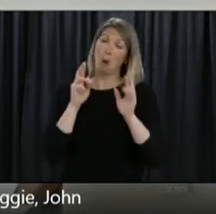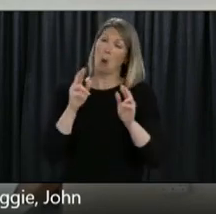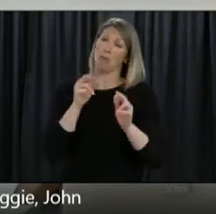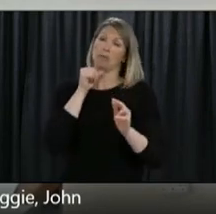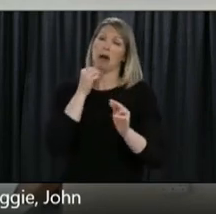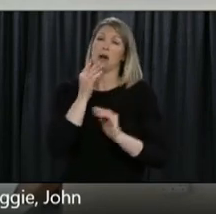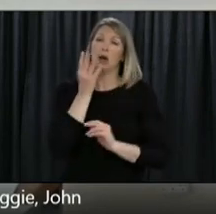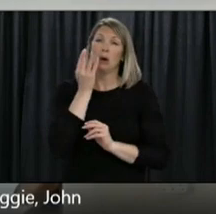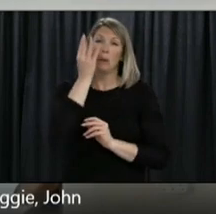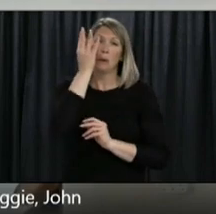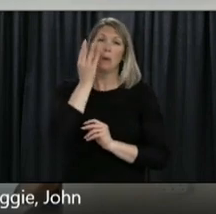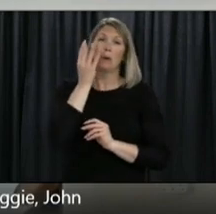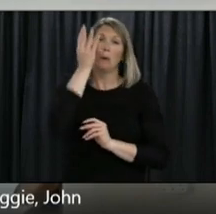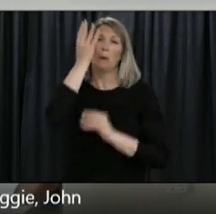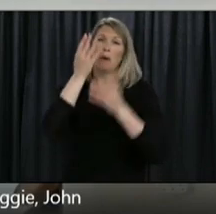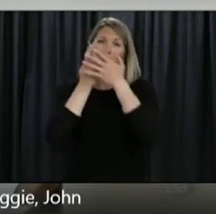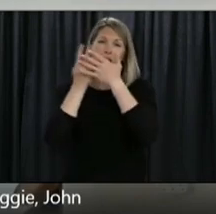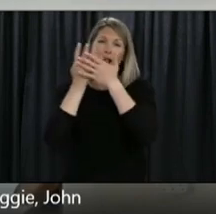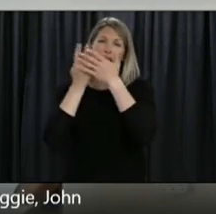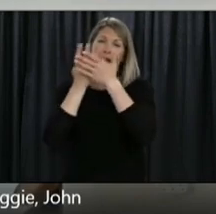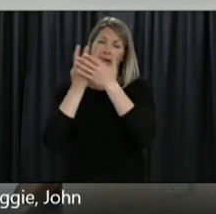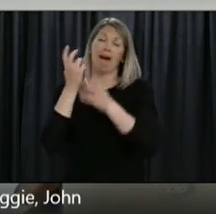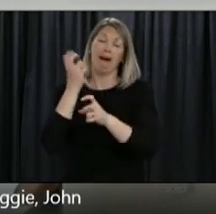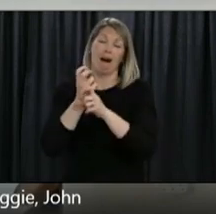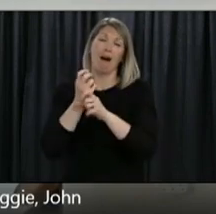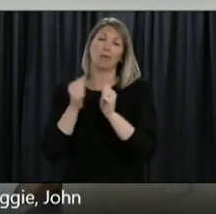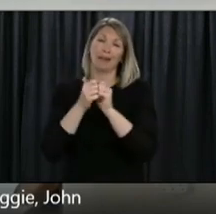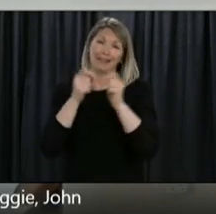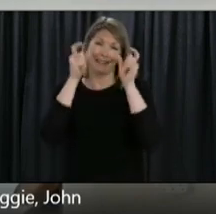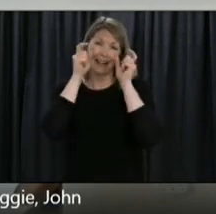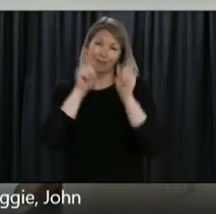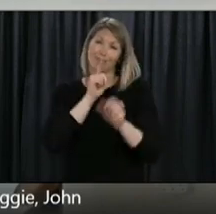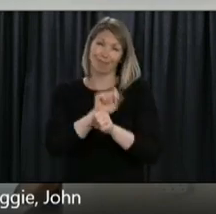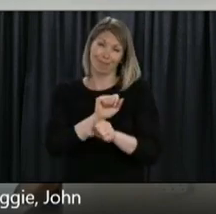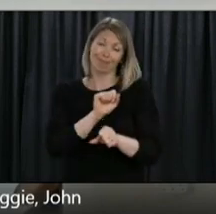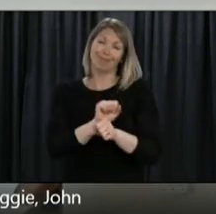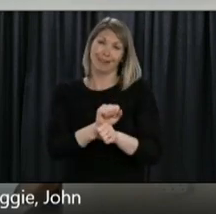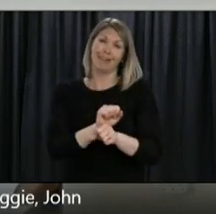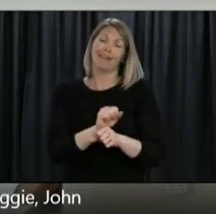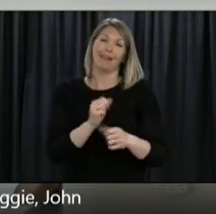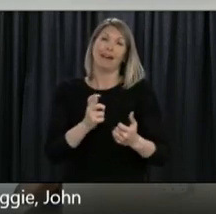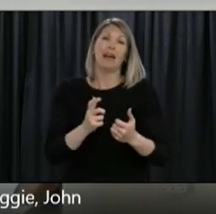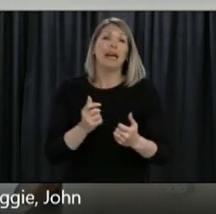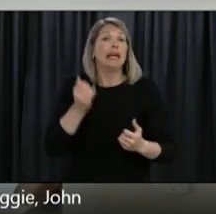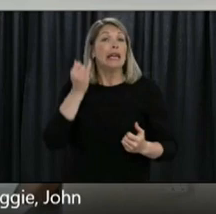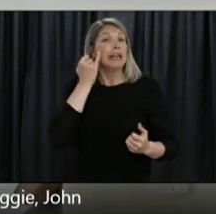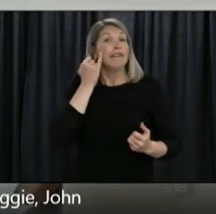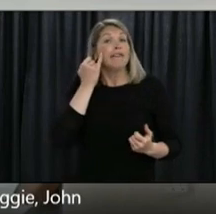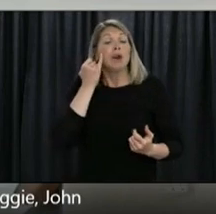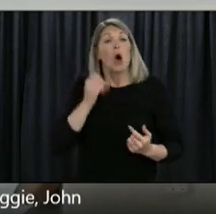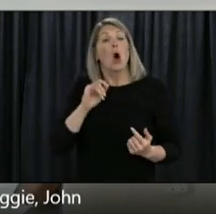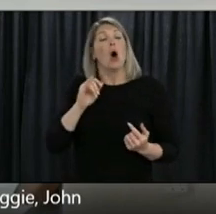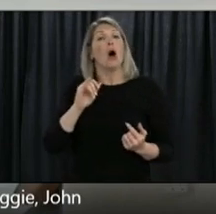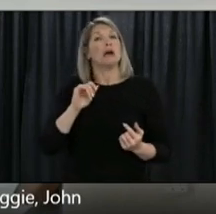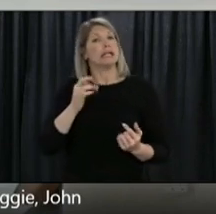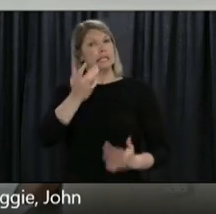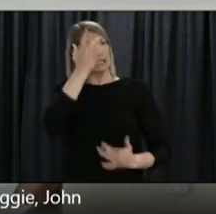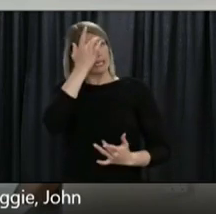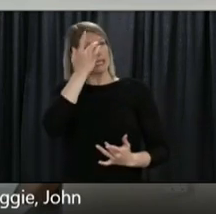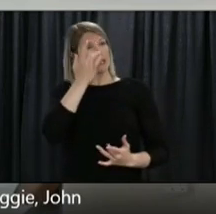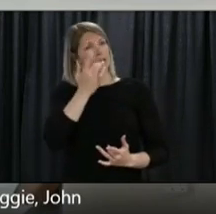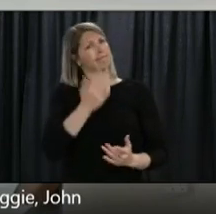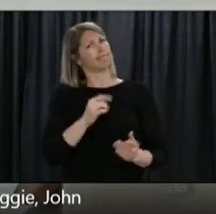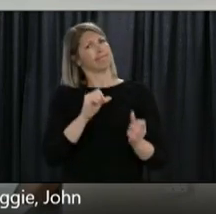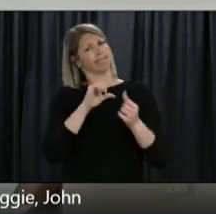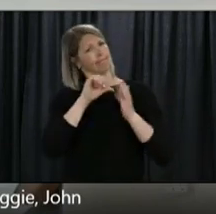So the other key message which is out there which Dr. Fitzgerald made was stay at home if you're not well. This is still a